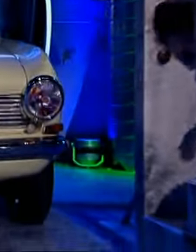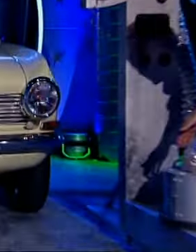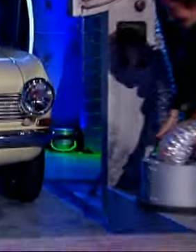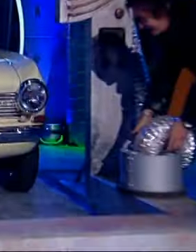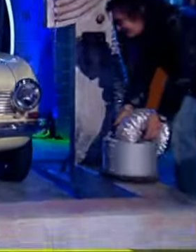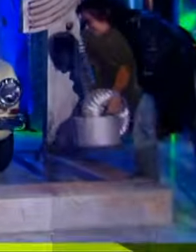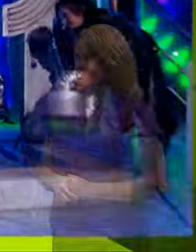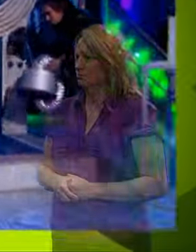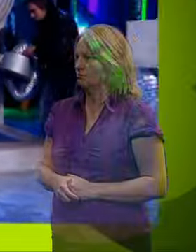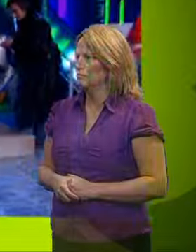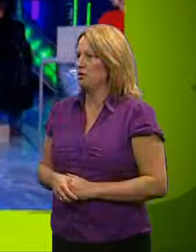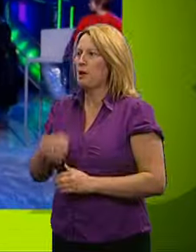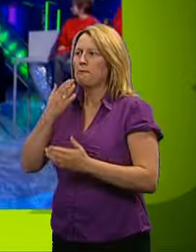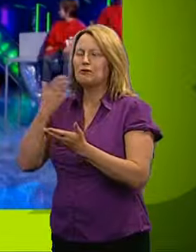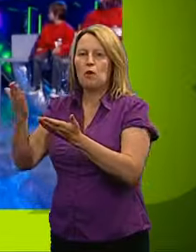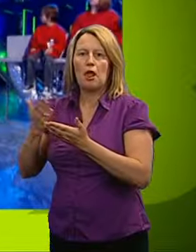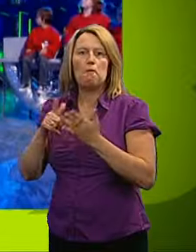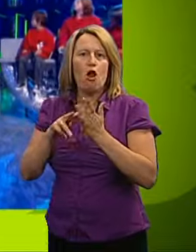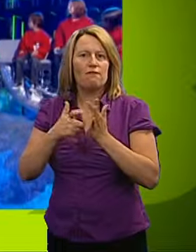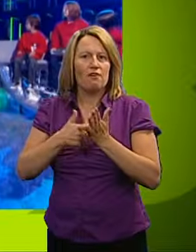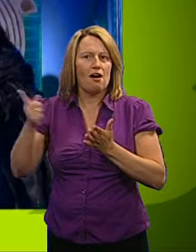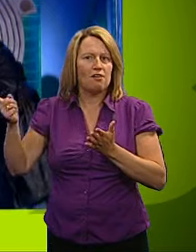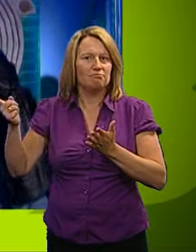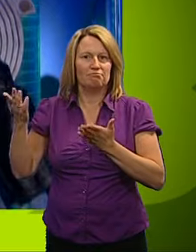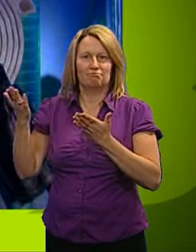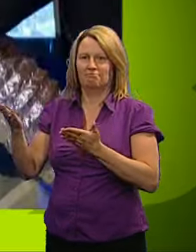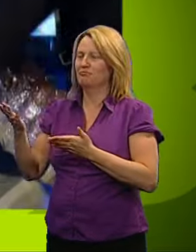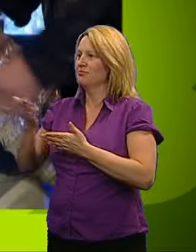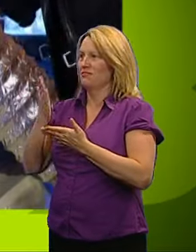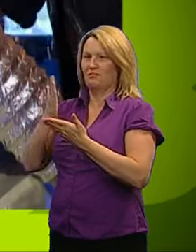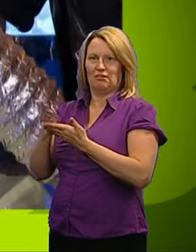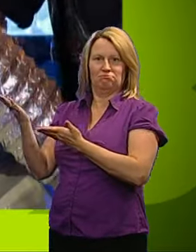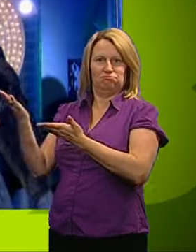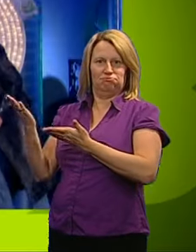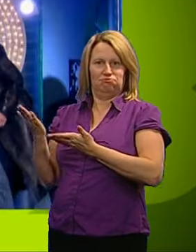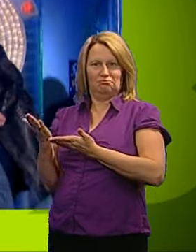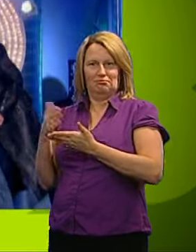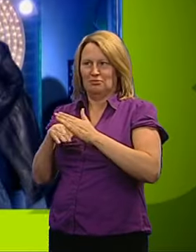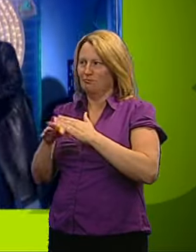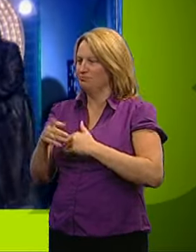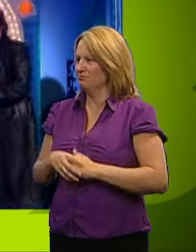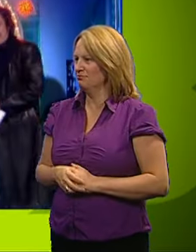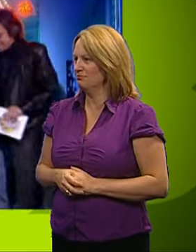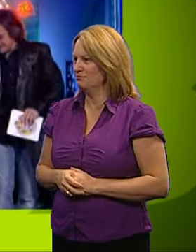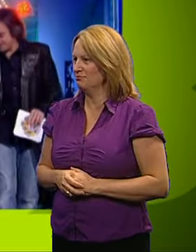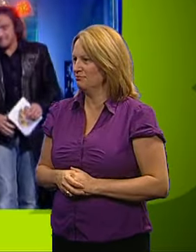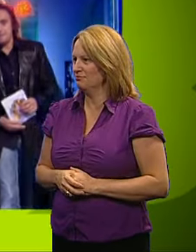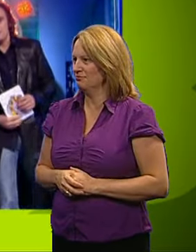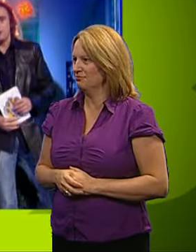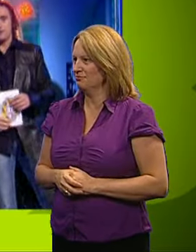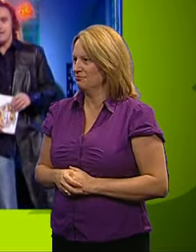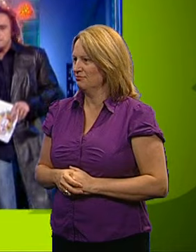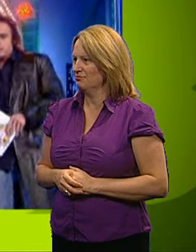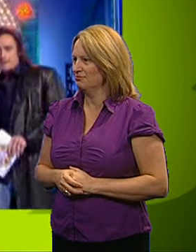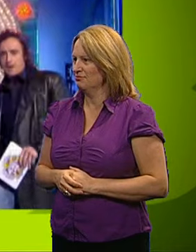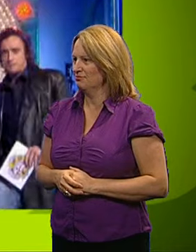Yep, there we go. He docked into FACNAV and hooked up. Yep, he's up and running. We're good. Now, in order to keep